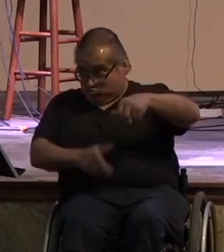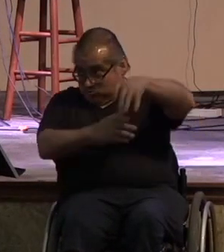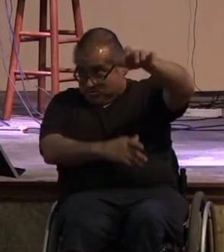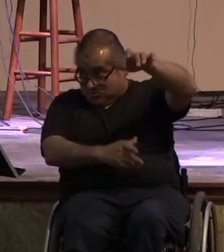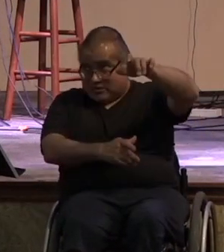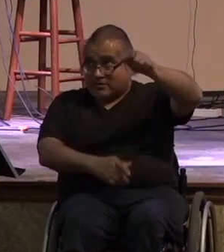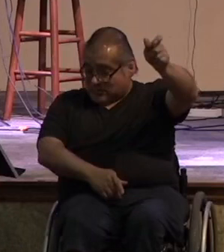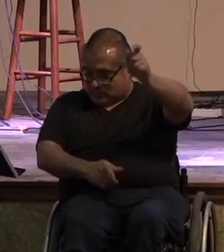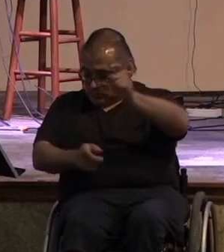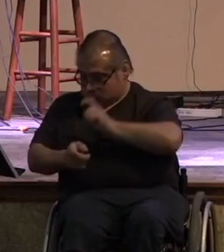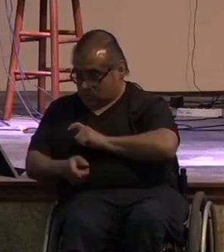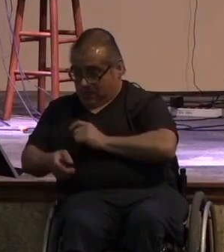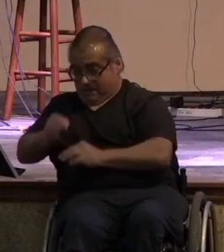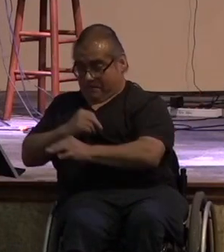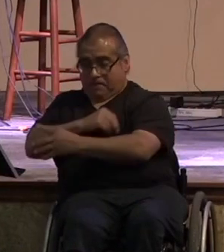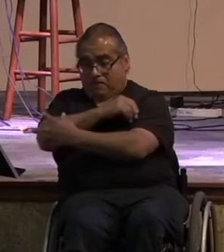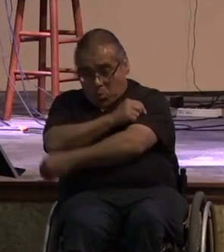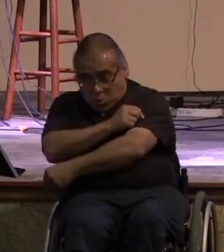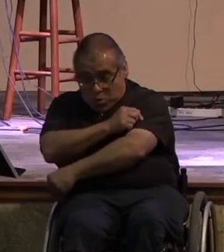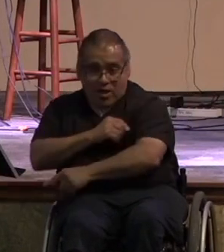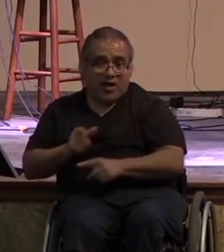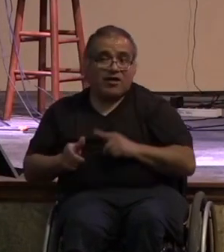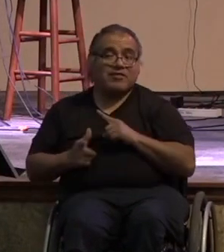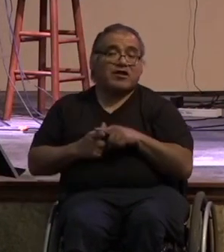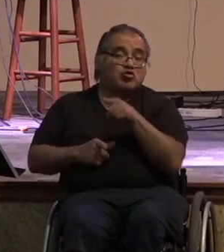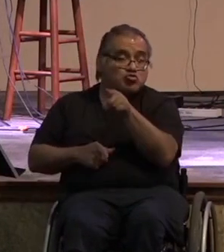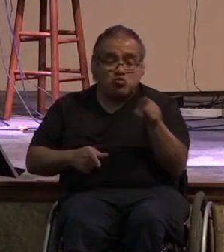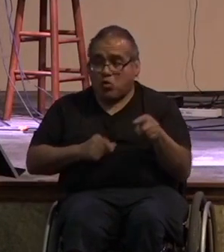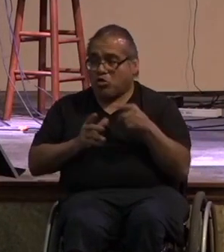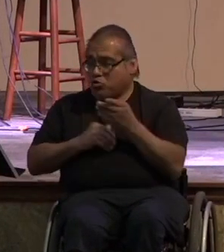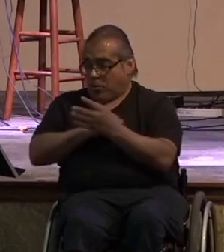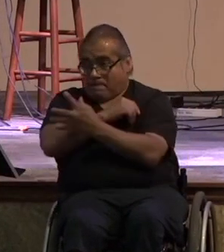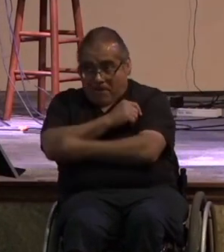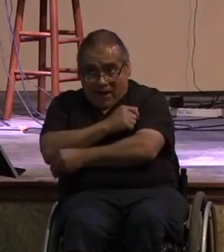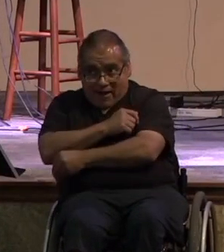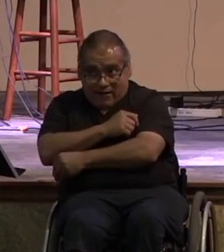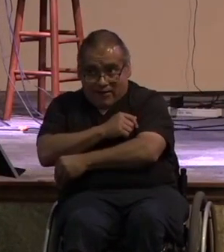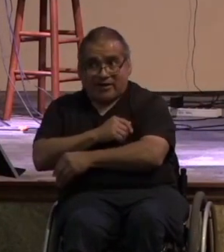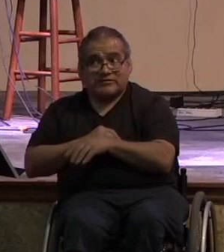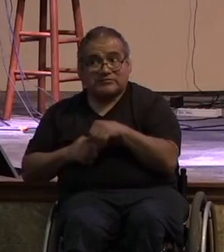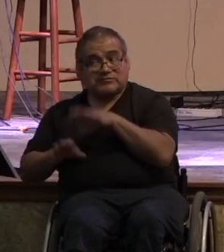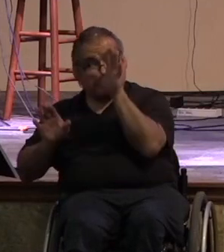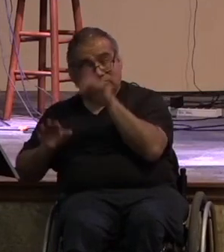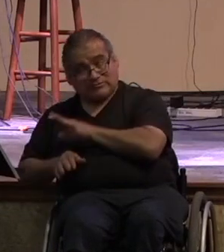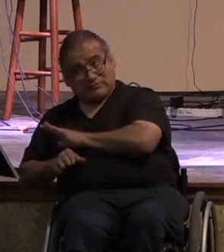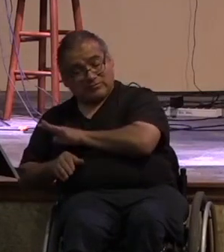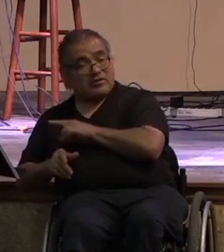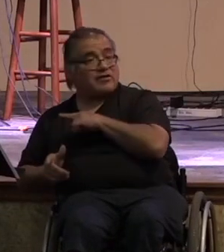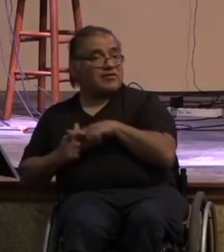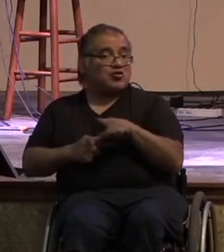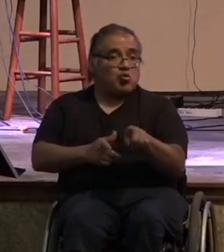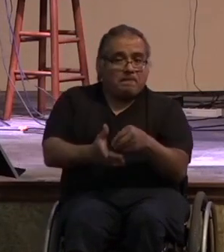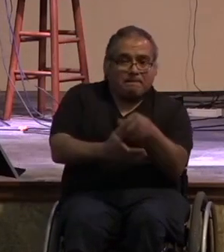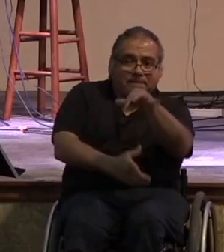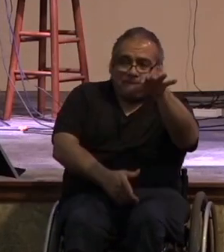he became poor so that you by his poverty might become rich and in this matter i give my judgment this